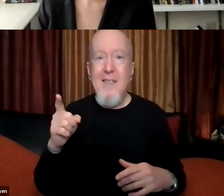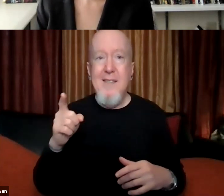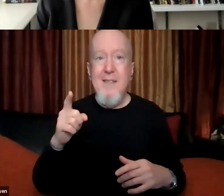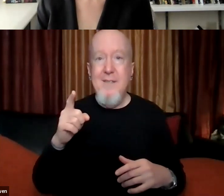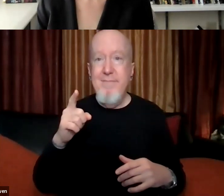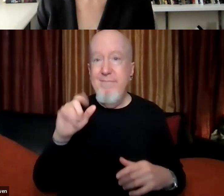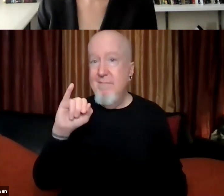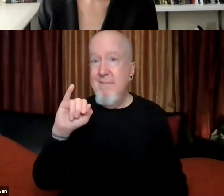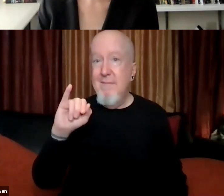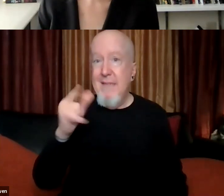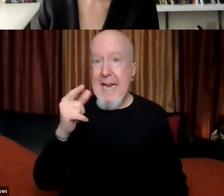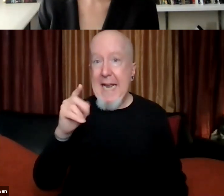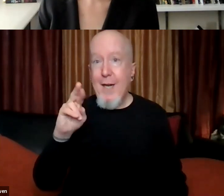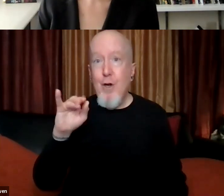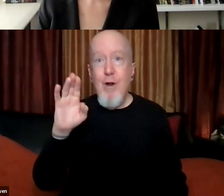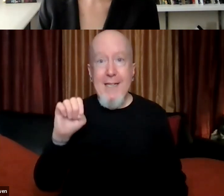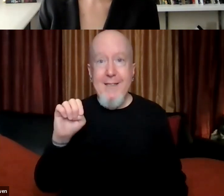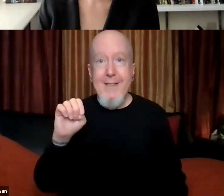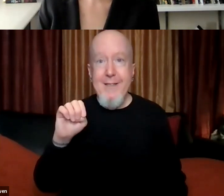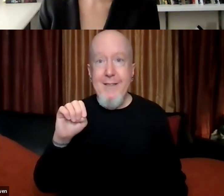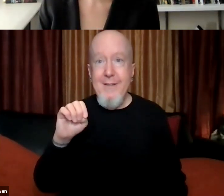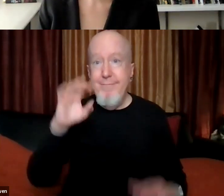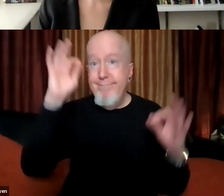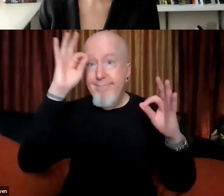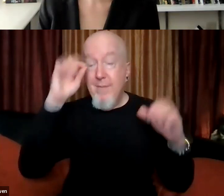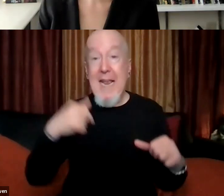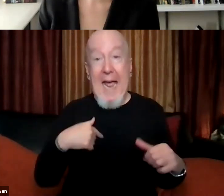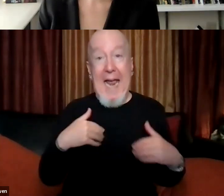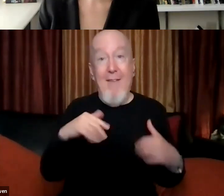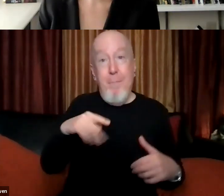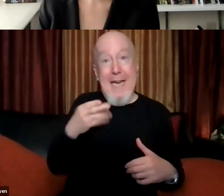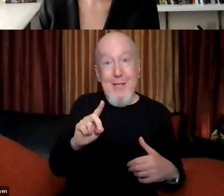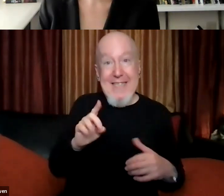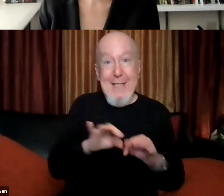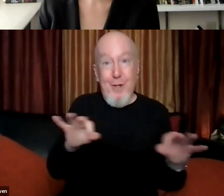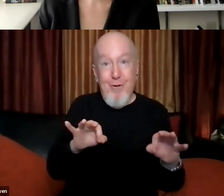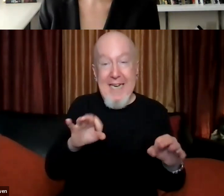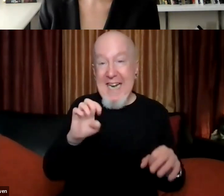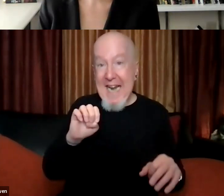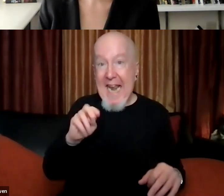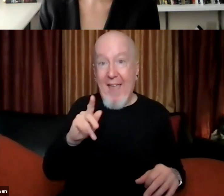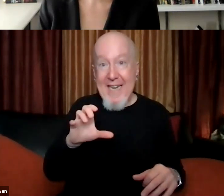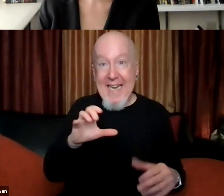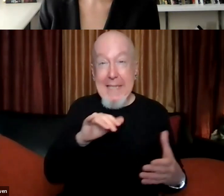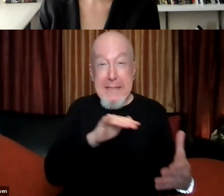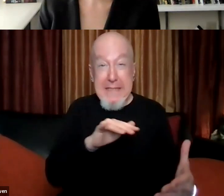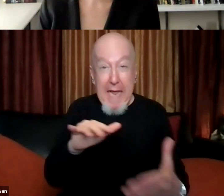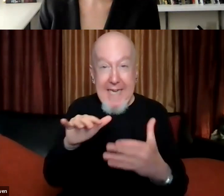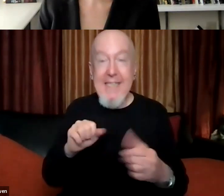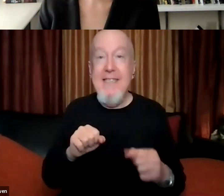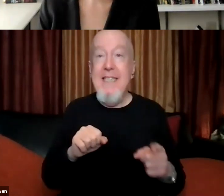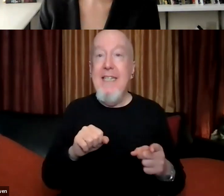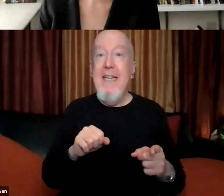And, um, you know, I have a PhD in ethnic studies and, and ethnic studies is often, um,